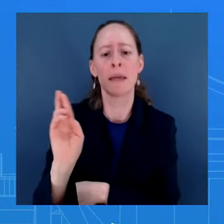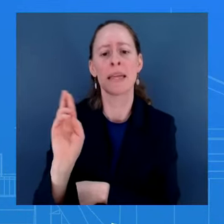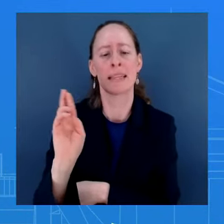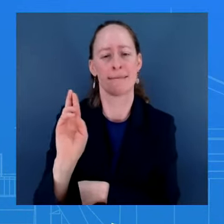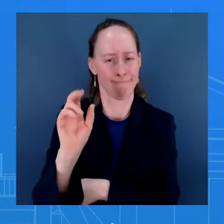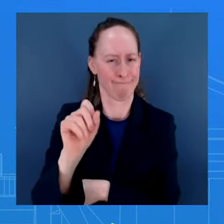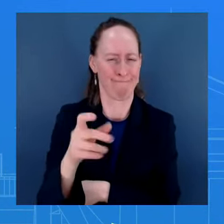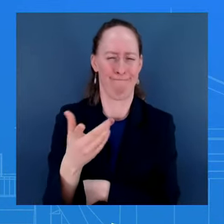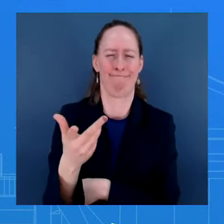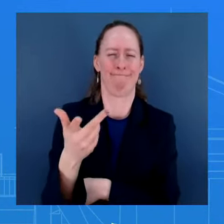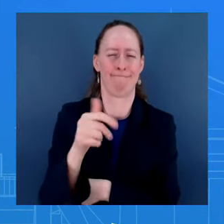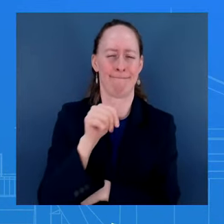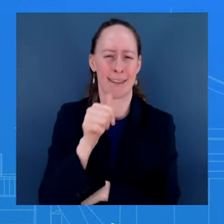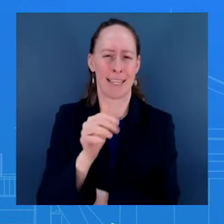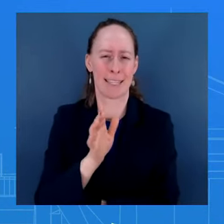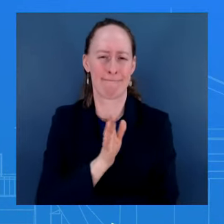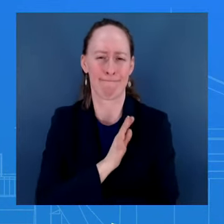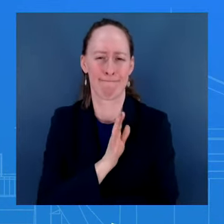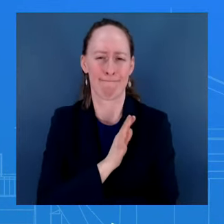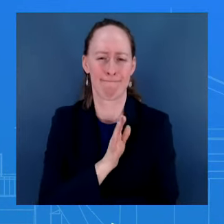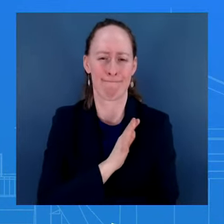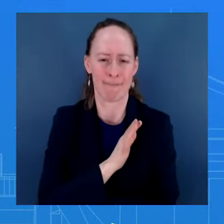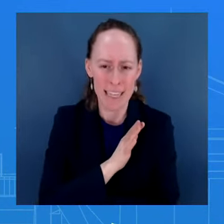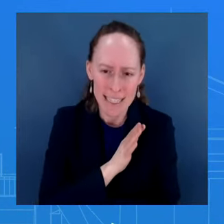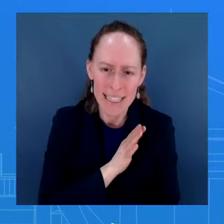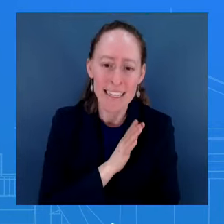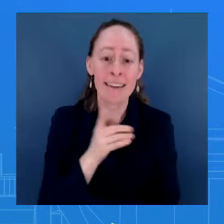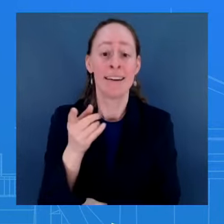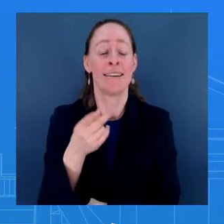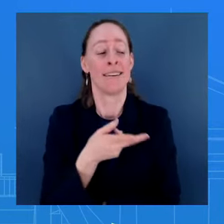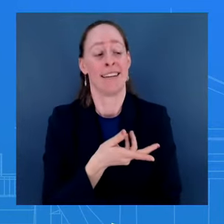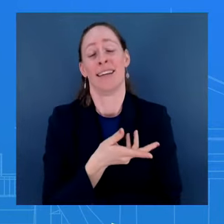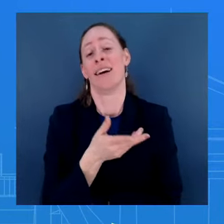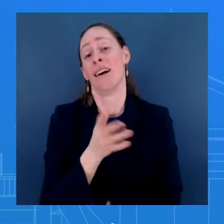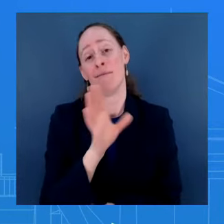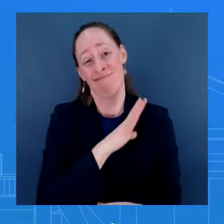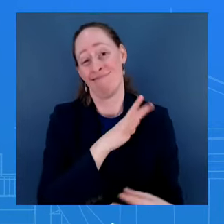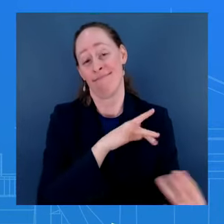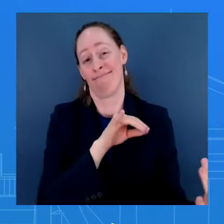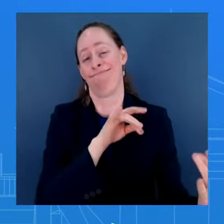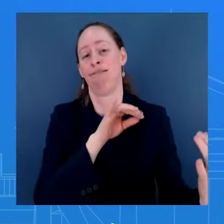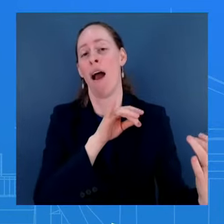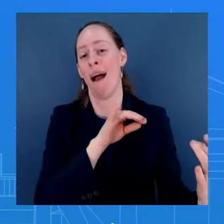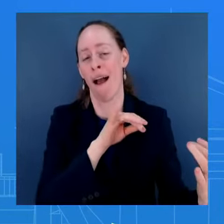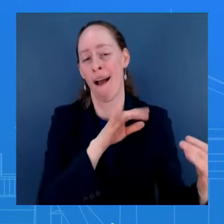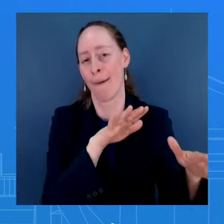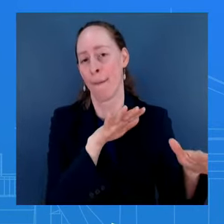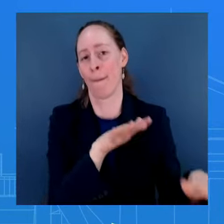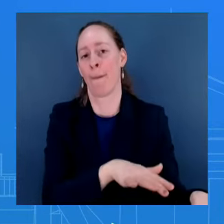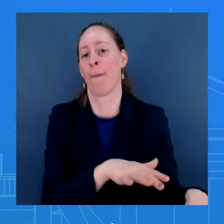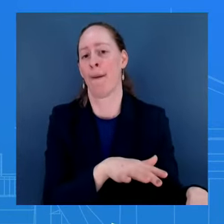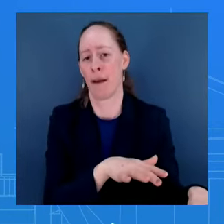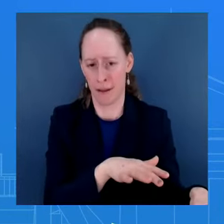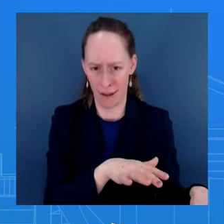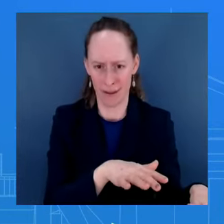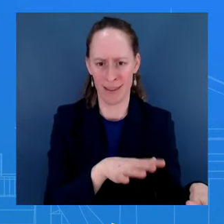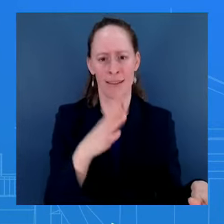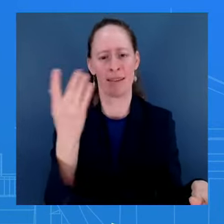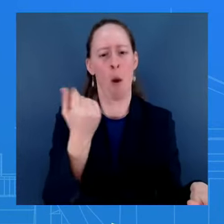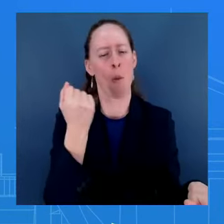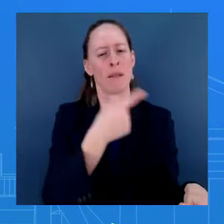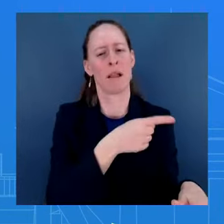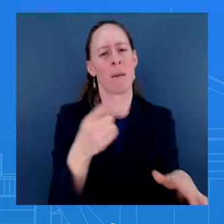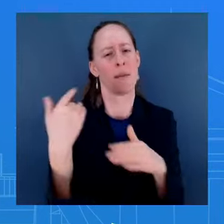he did that on his own. And he held them to account as it related to important programs that matter to the American people, Social Security,